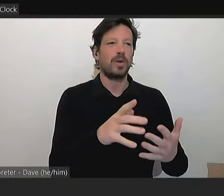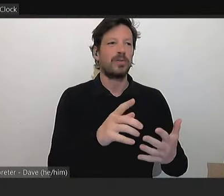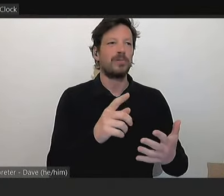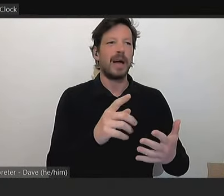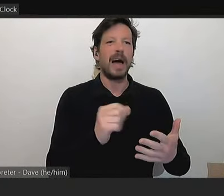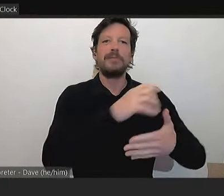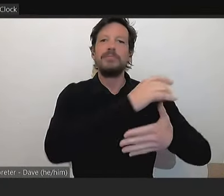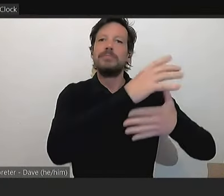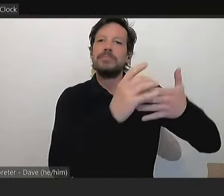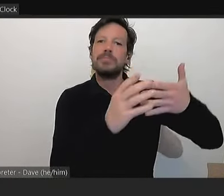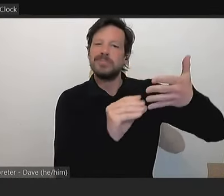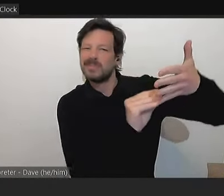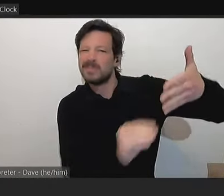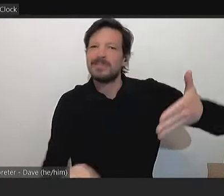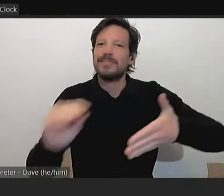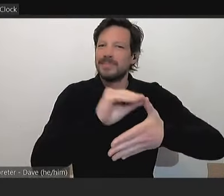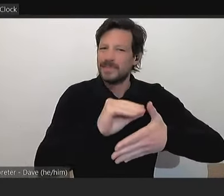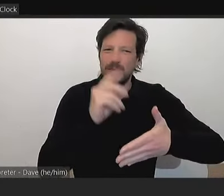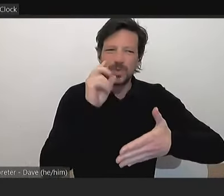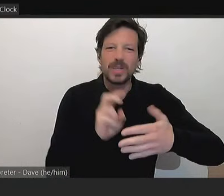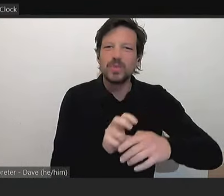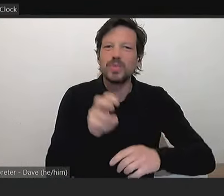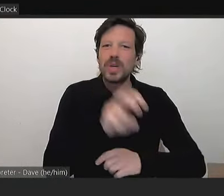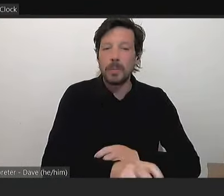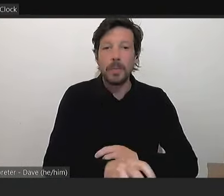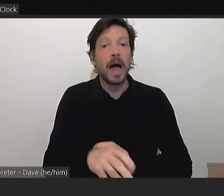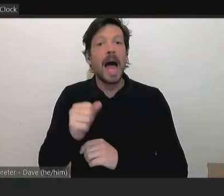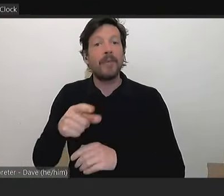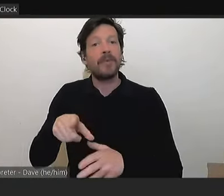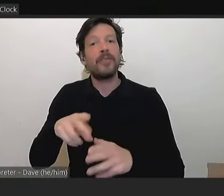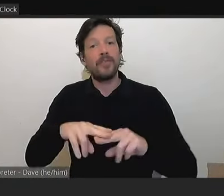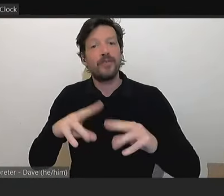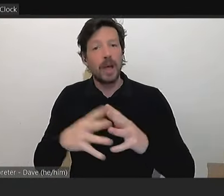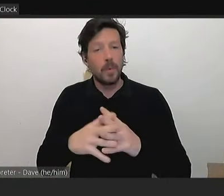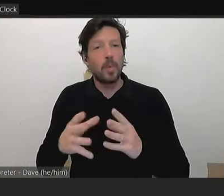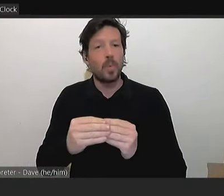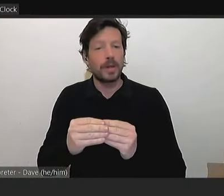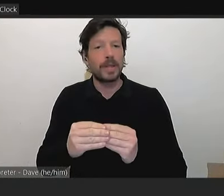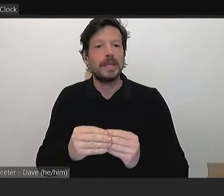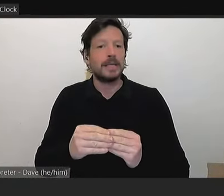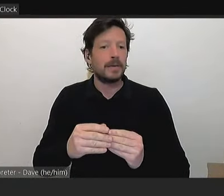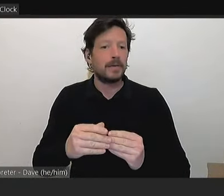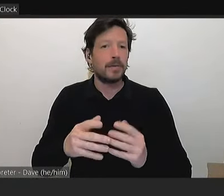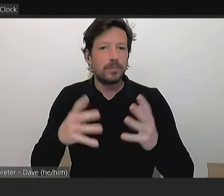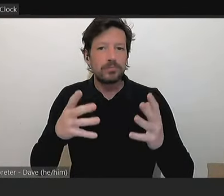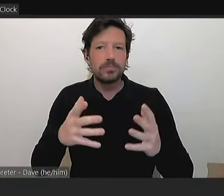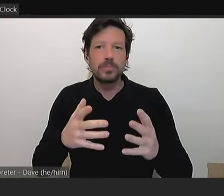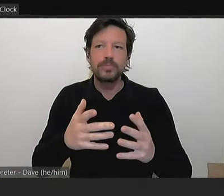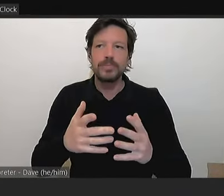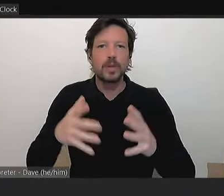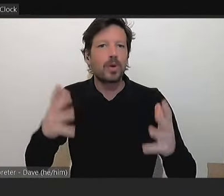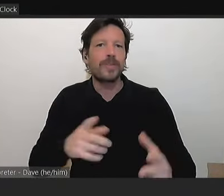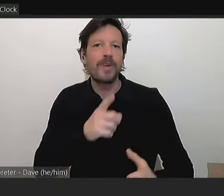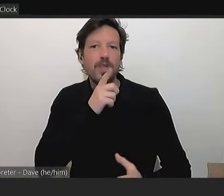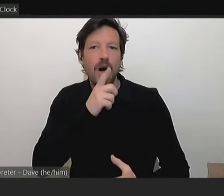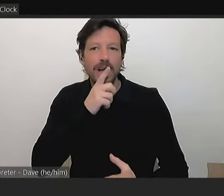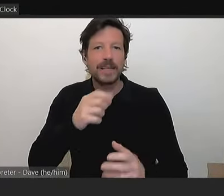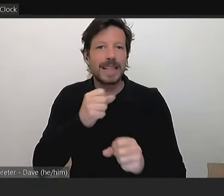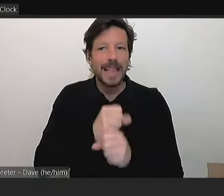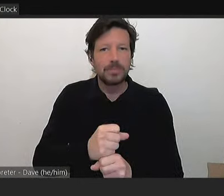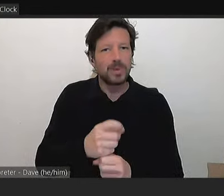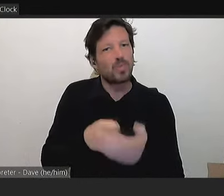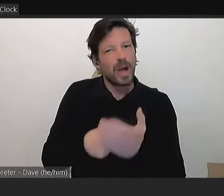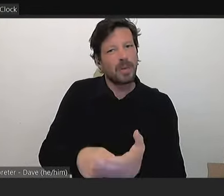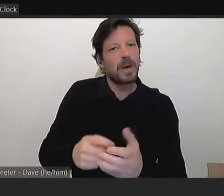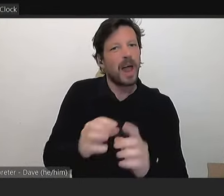sports infrastructure framework which has 7.2 sports field lighting. The clubs that are recommended for lighting upgrades include all